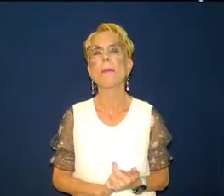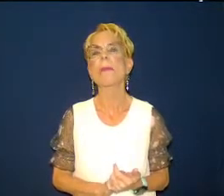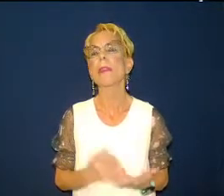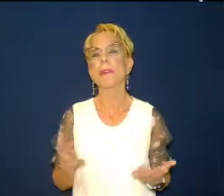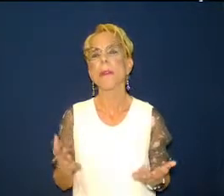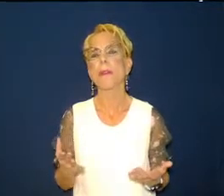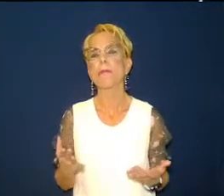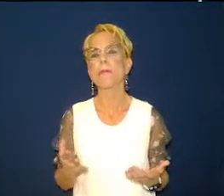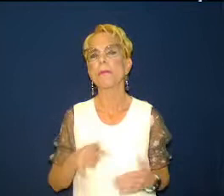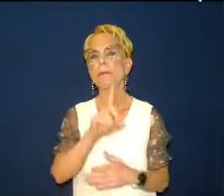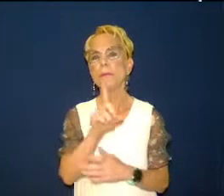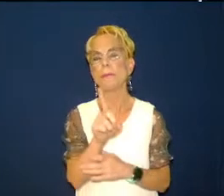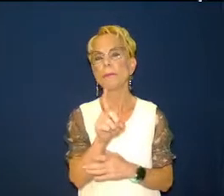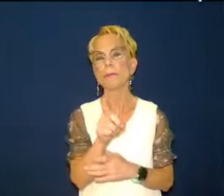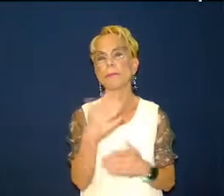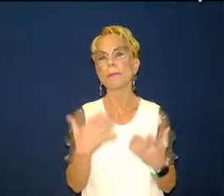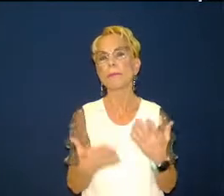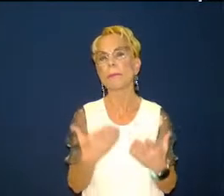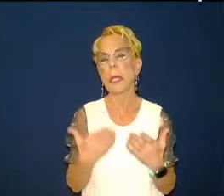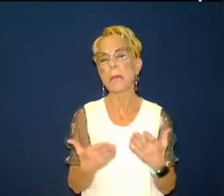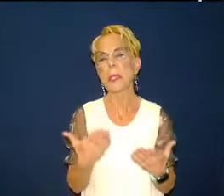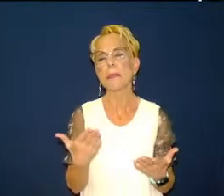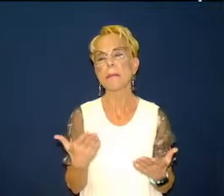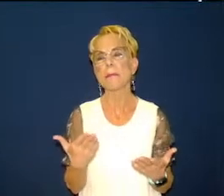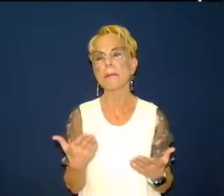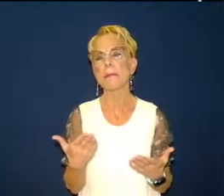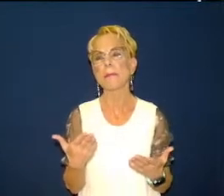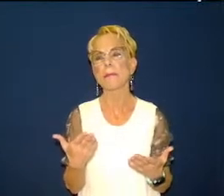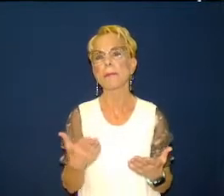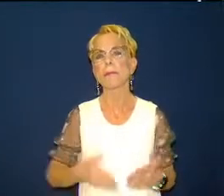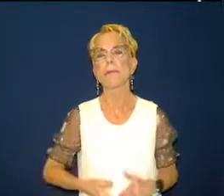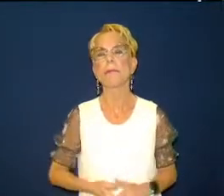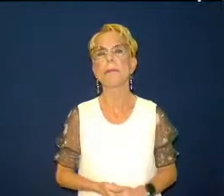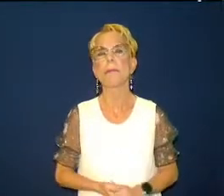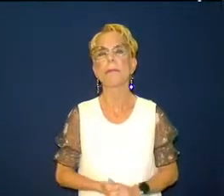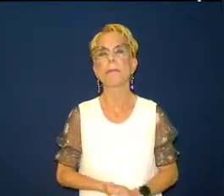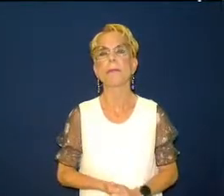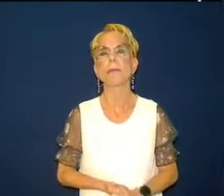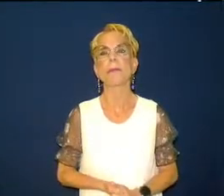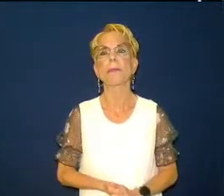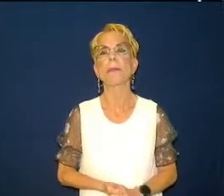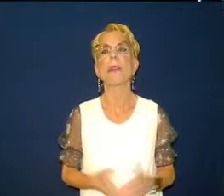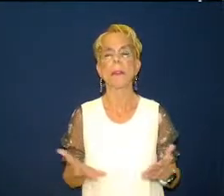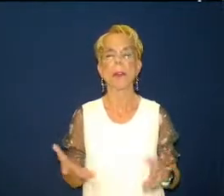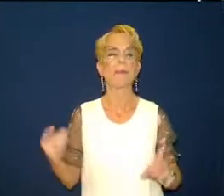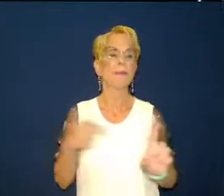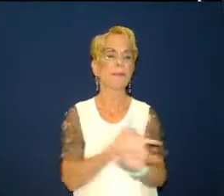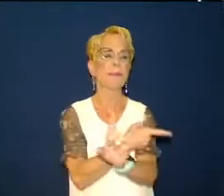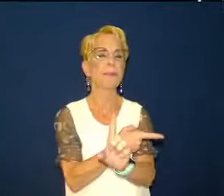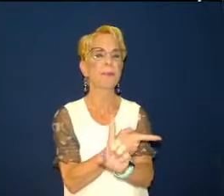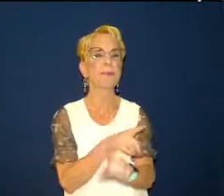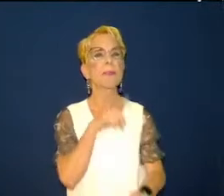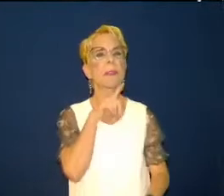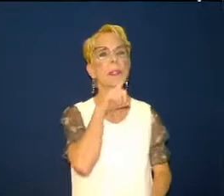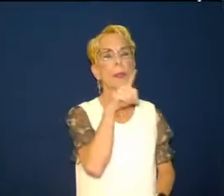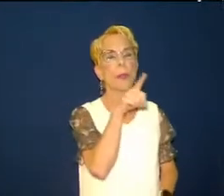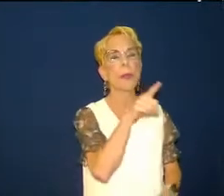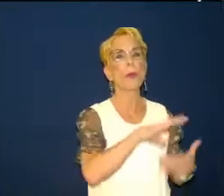the lights are flashing going out we can't replace is that what makes a dead church well let me tell you a true story again about a